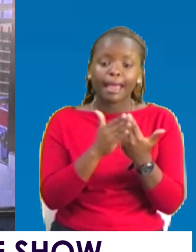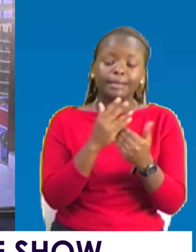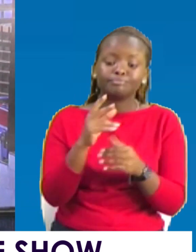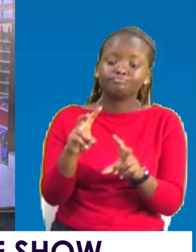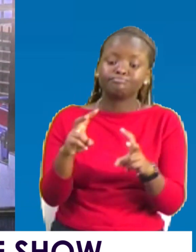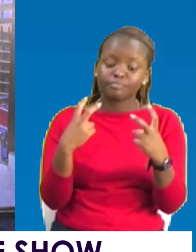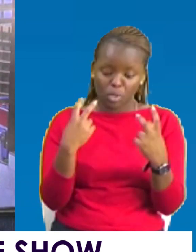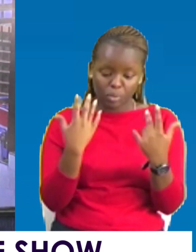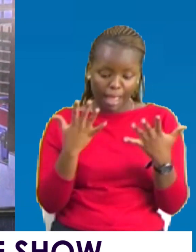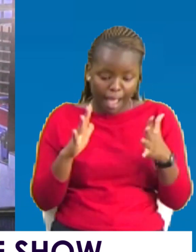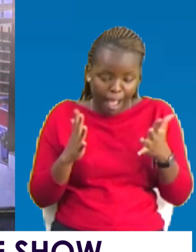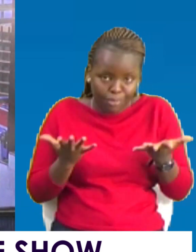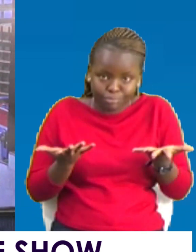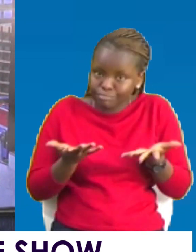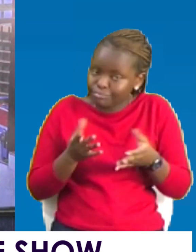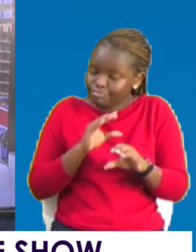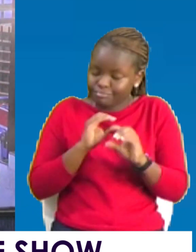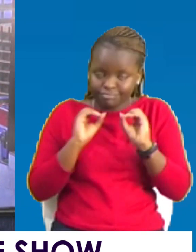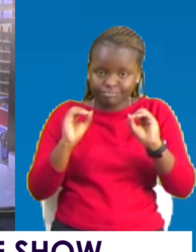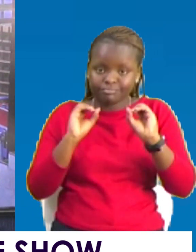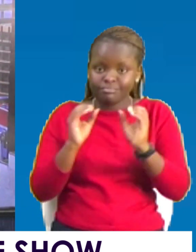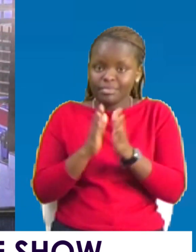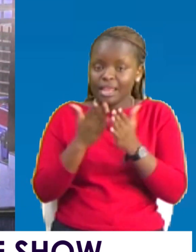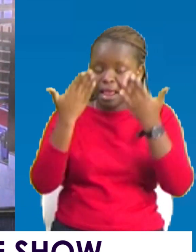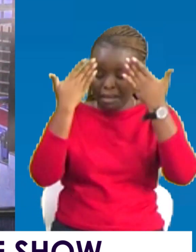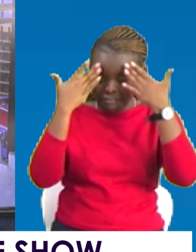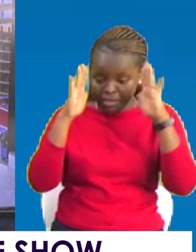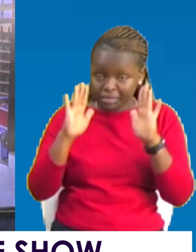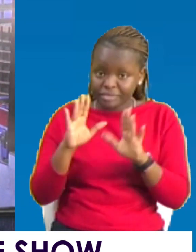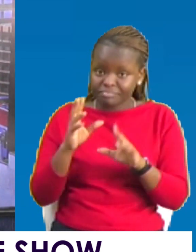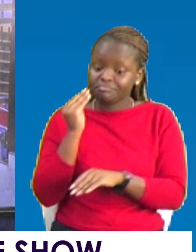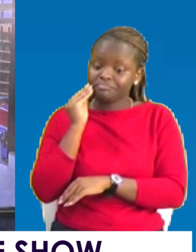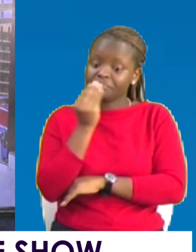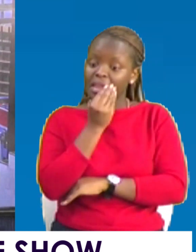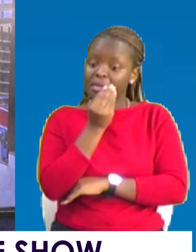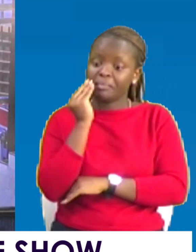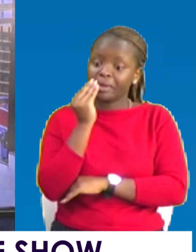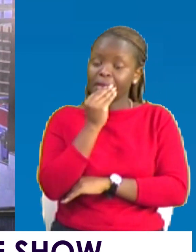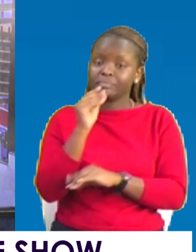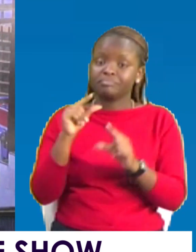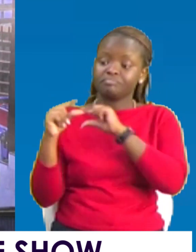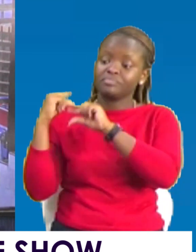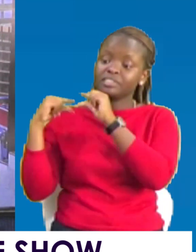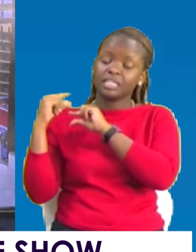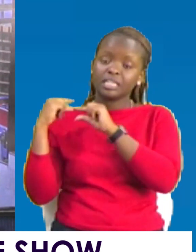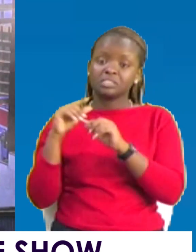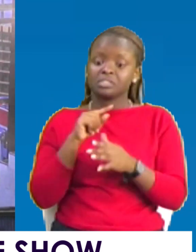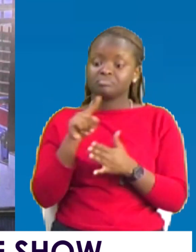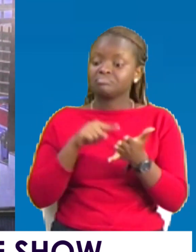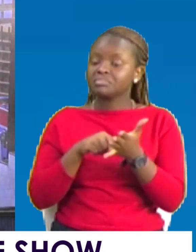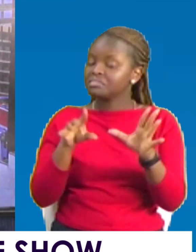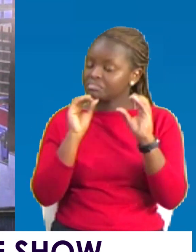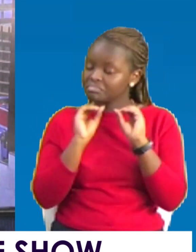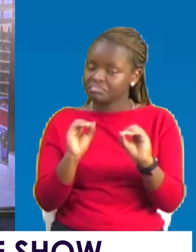looks. Just in case you don't know, if you are putting on a makeup right now, you are not of this generation to some extent.